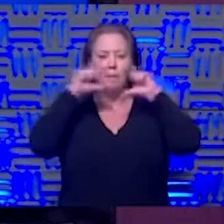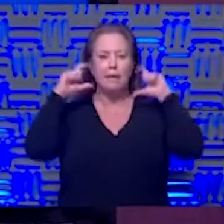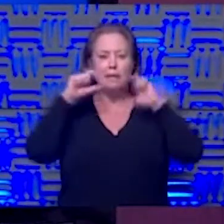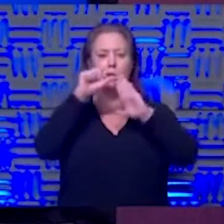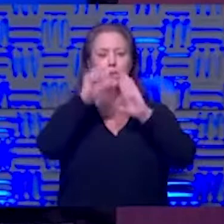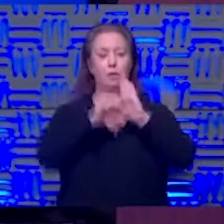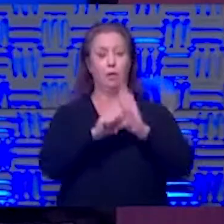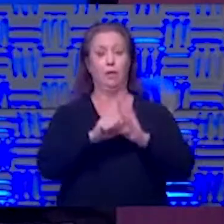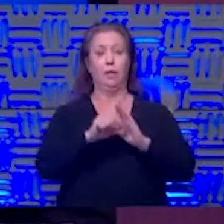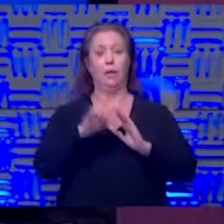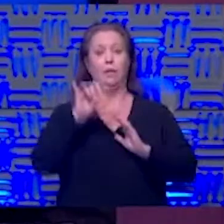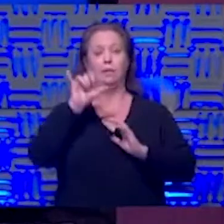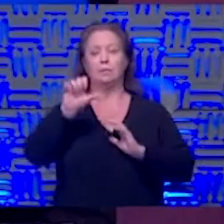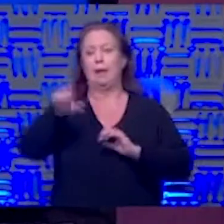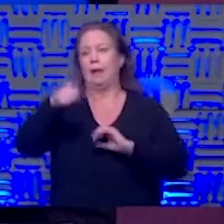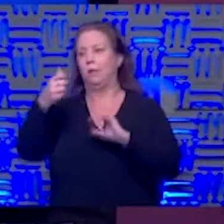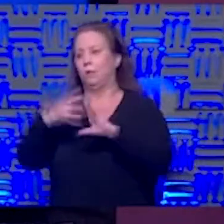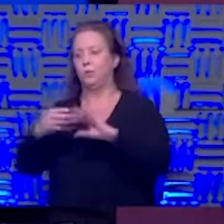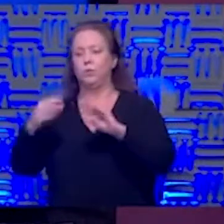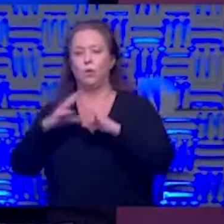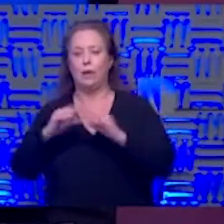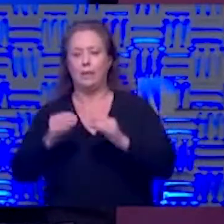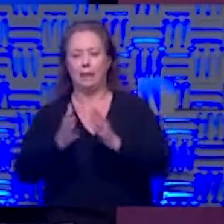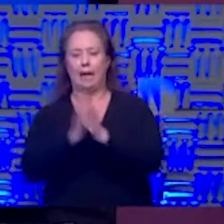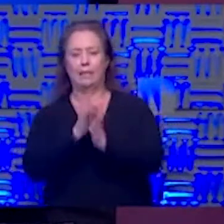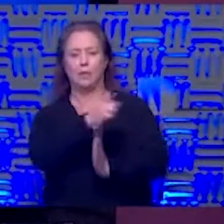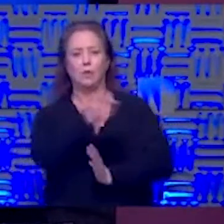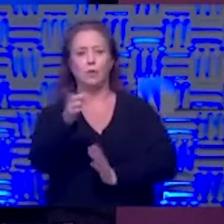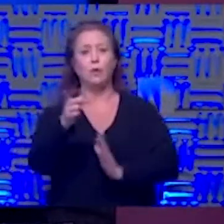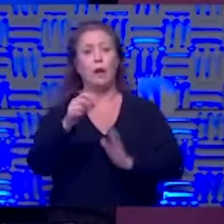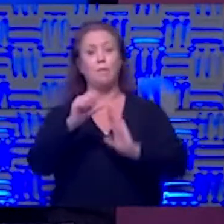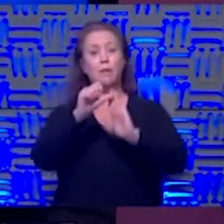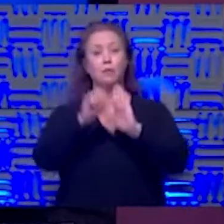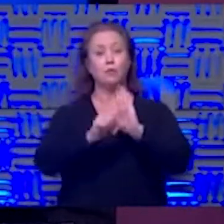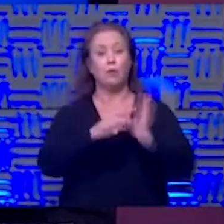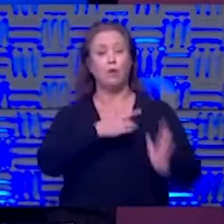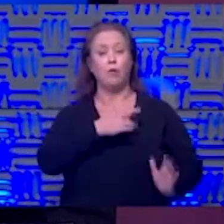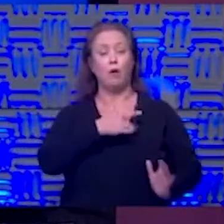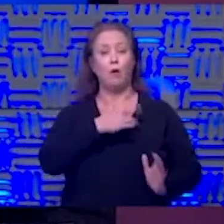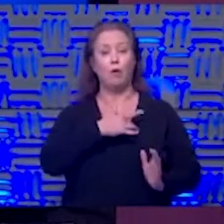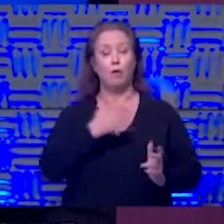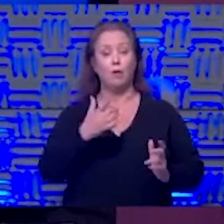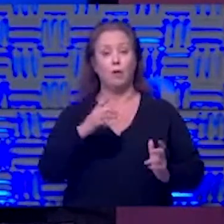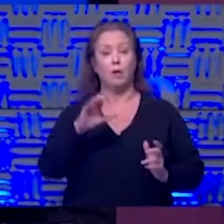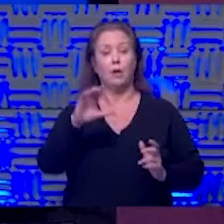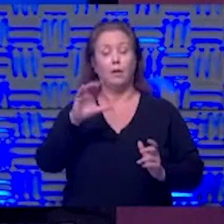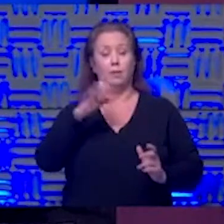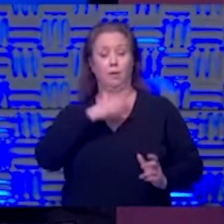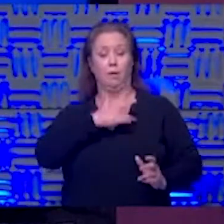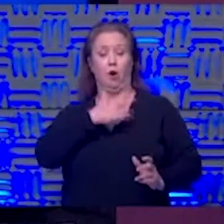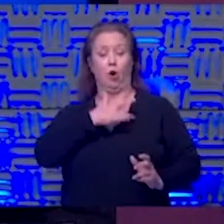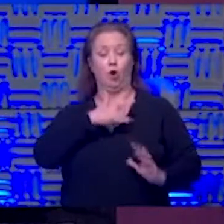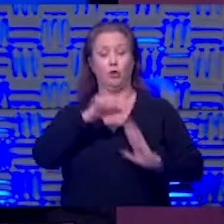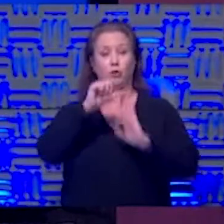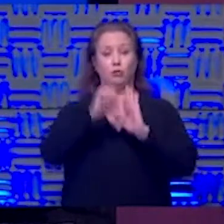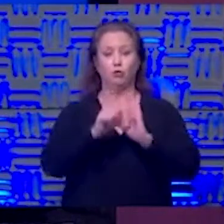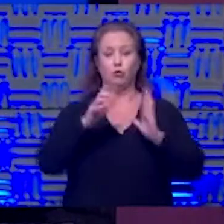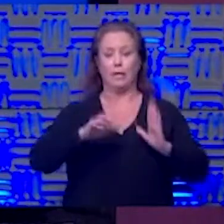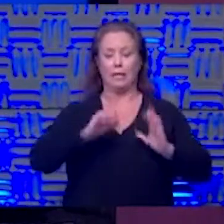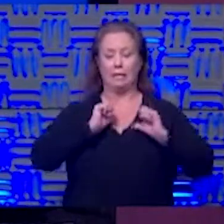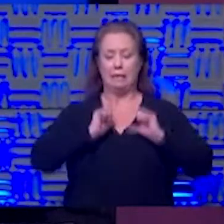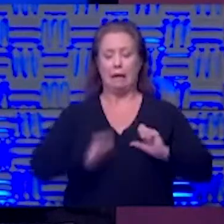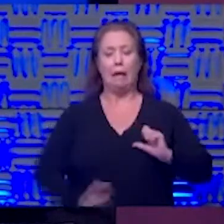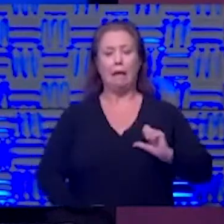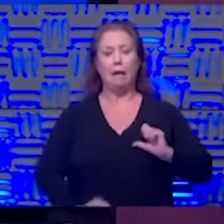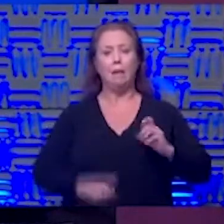in the operating room this is my other story let's just ask this question you're having open heart surgery the cardiothoracic surgeon is there he's cutting your